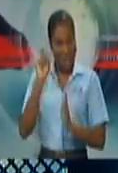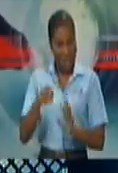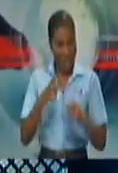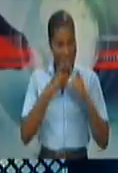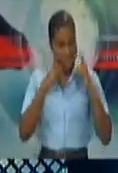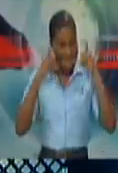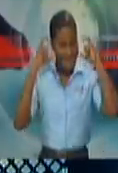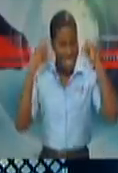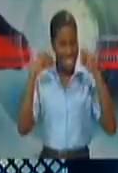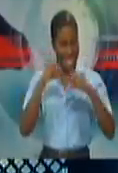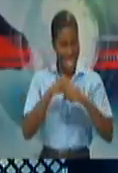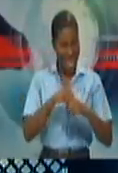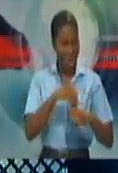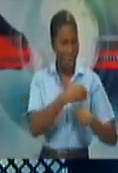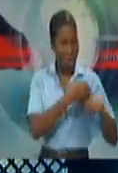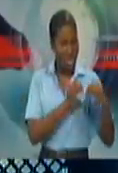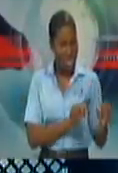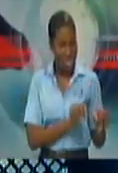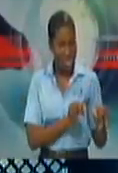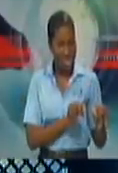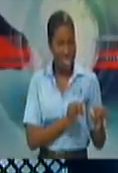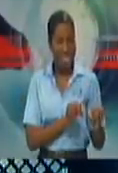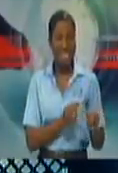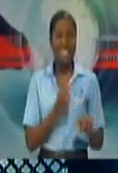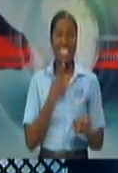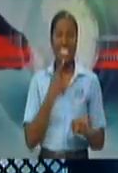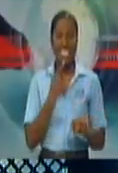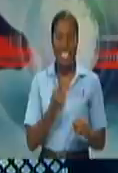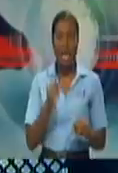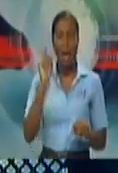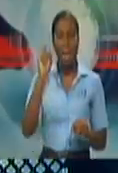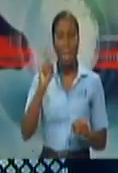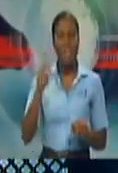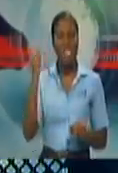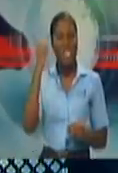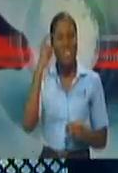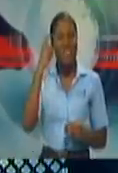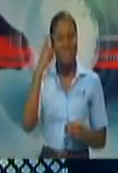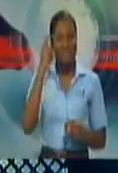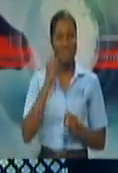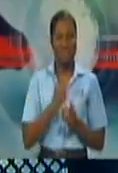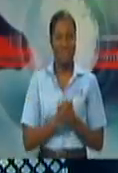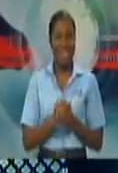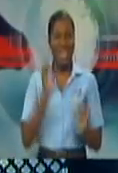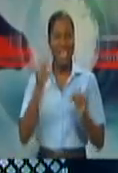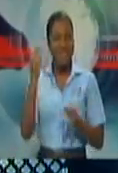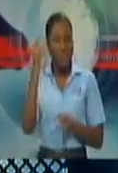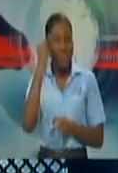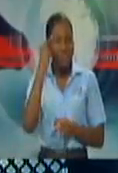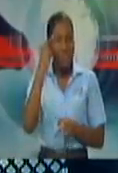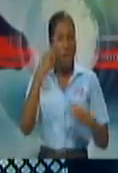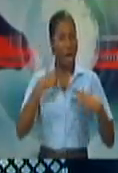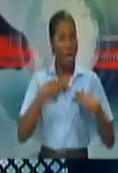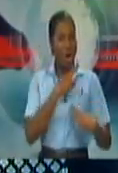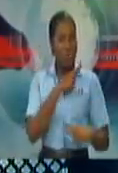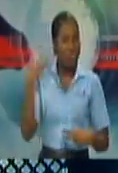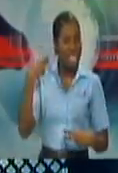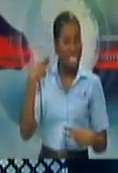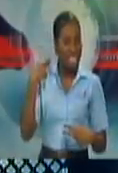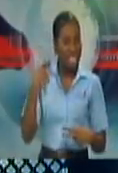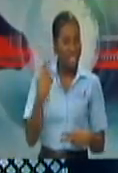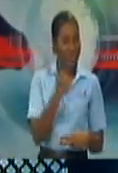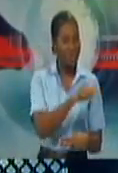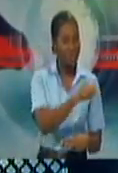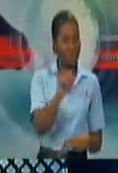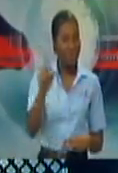spaces, it really depends on, we have to use a common sense approach, it depends on your potential risk and your ability to maintain